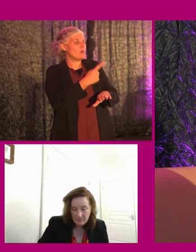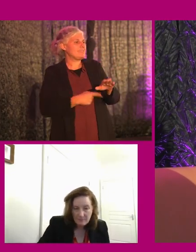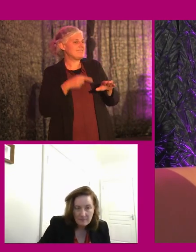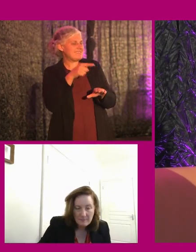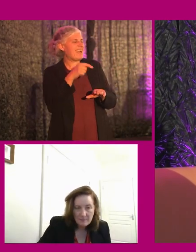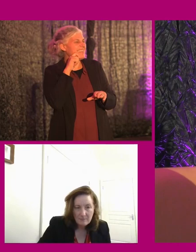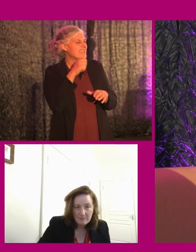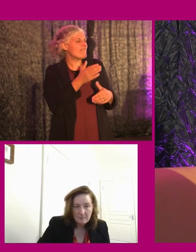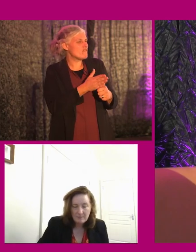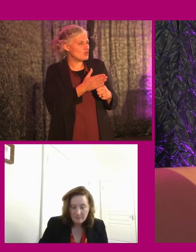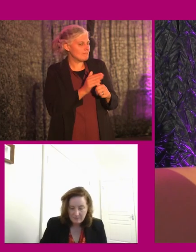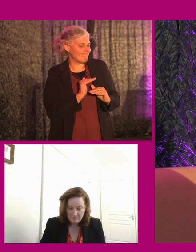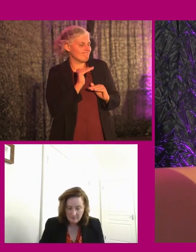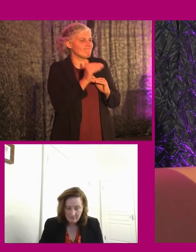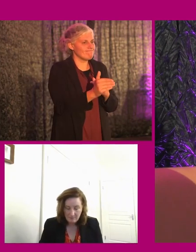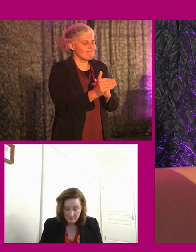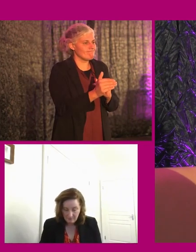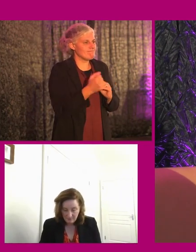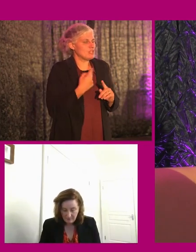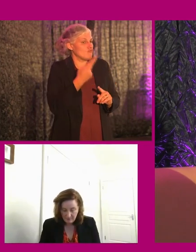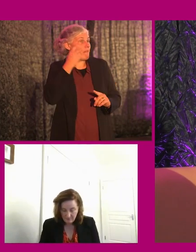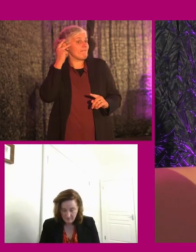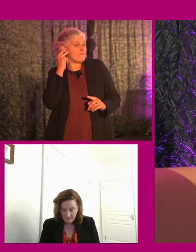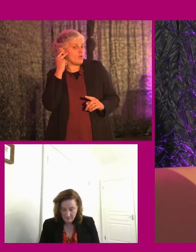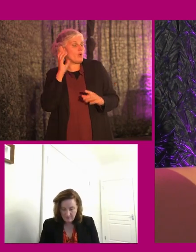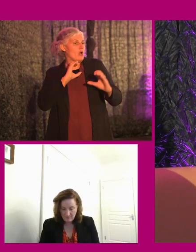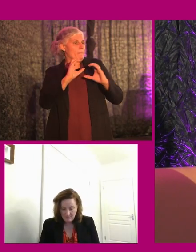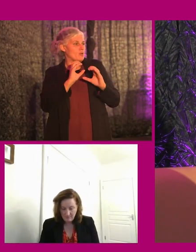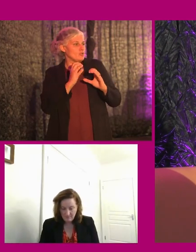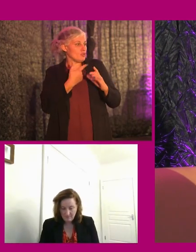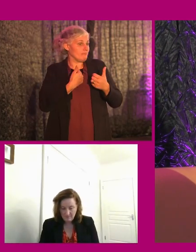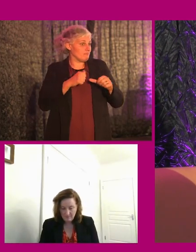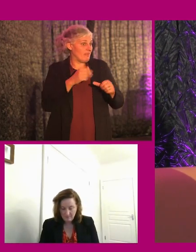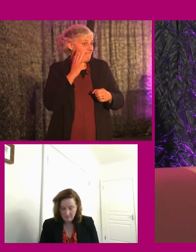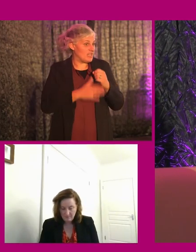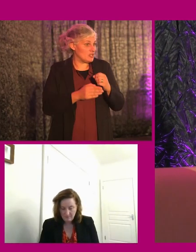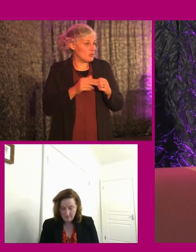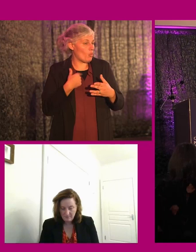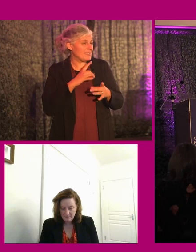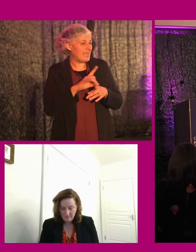probably the very first step is actually stepping back and looking at the communications that you're actually sending out.